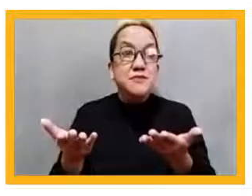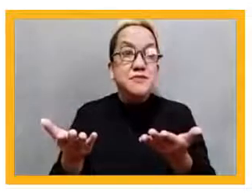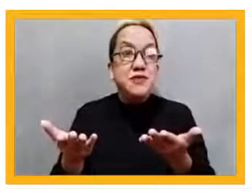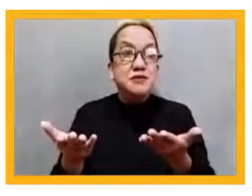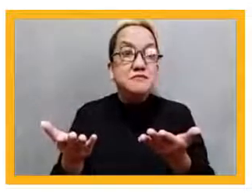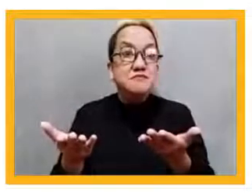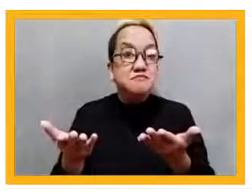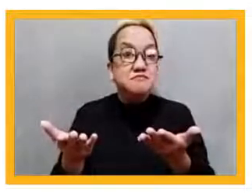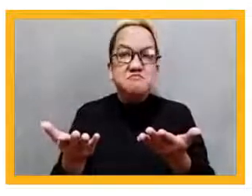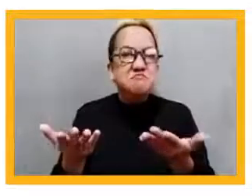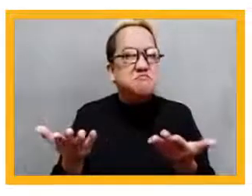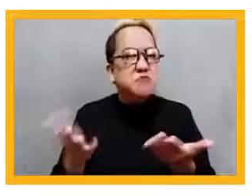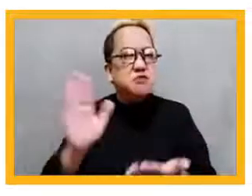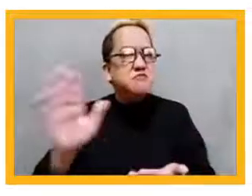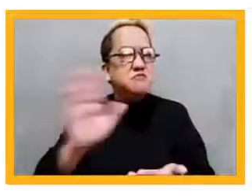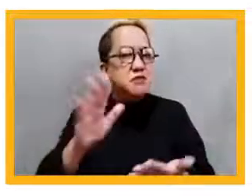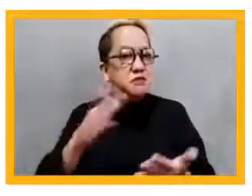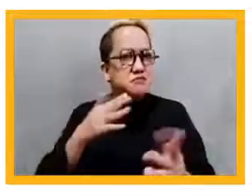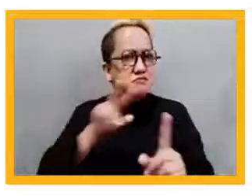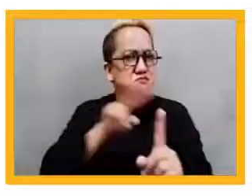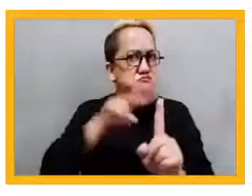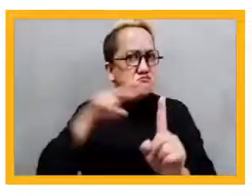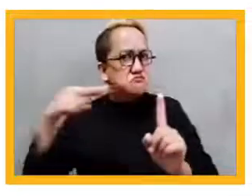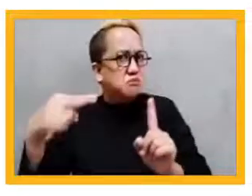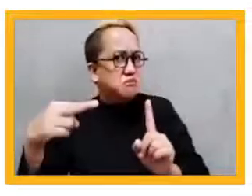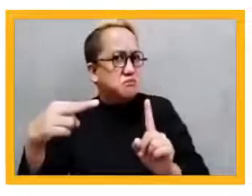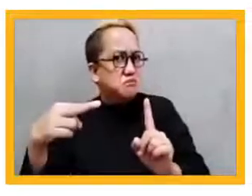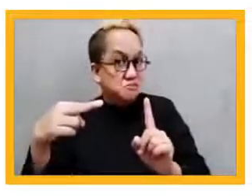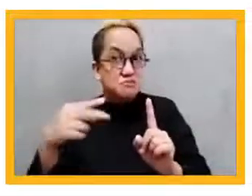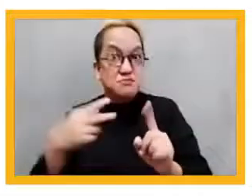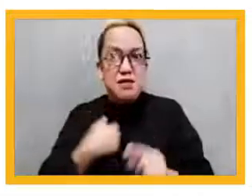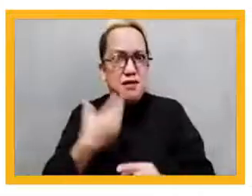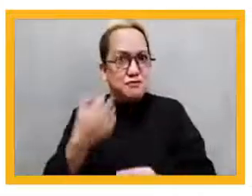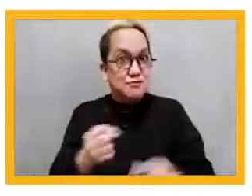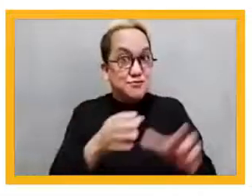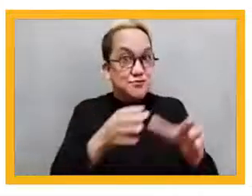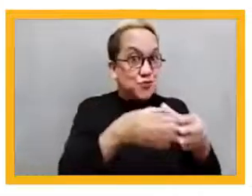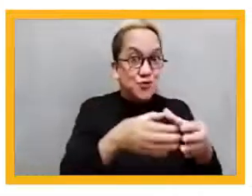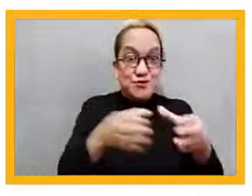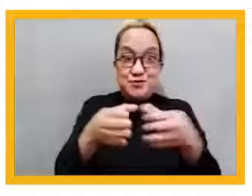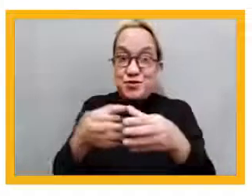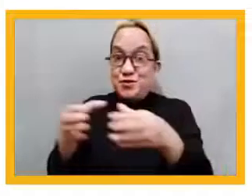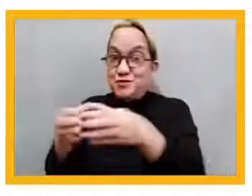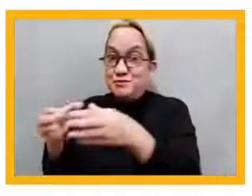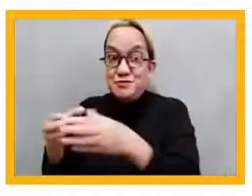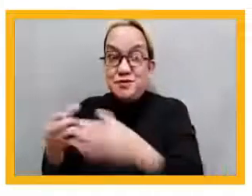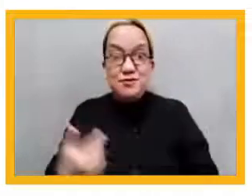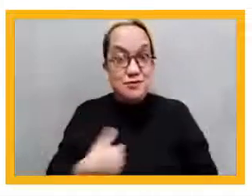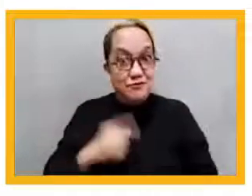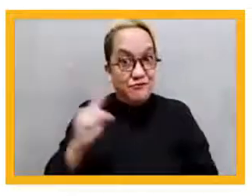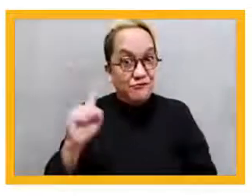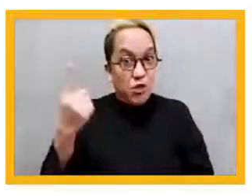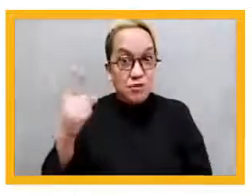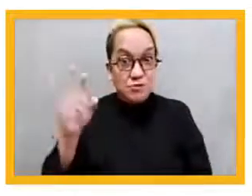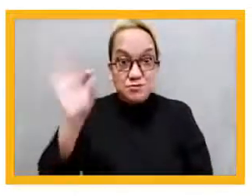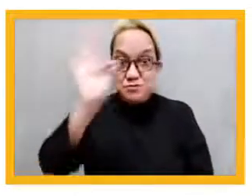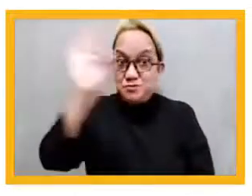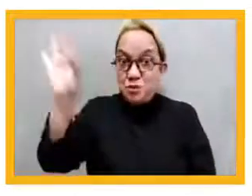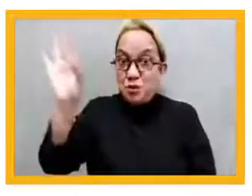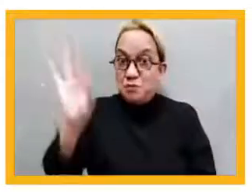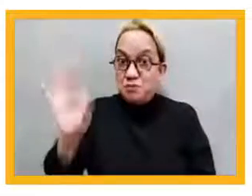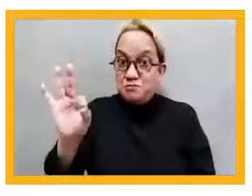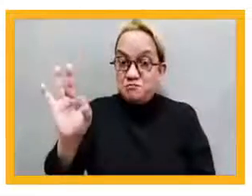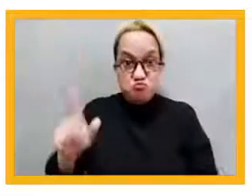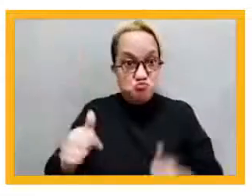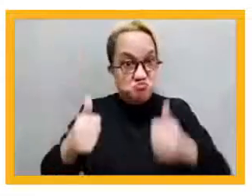that we've brought you in this forum. So the first question is, how satisfied are you with the ninth ISF,